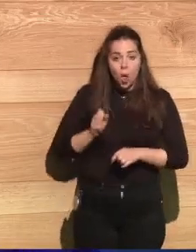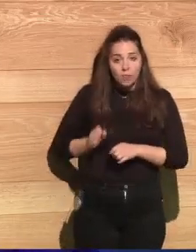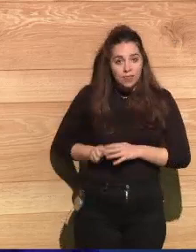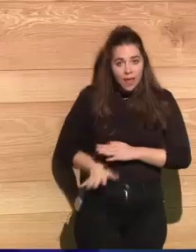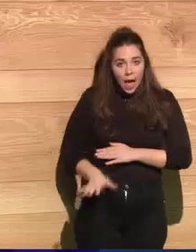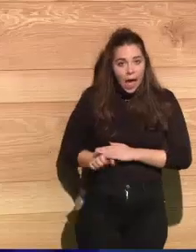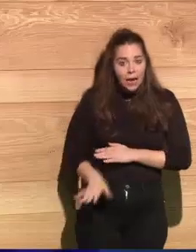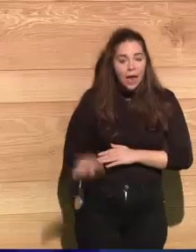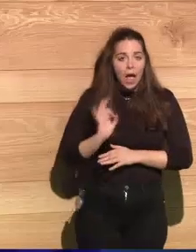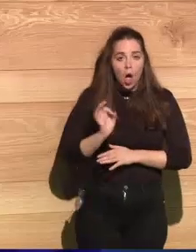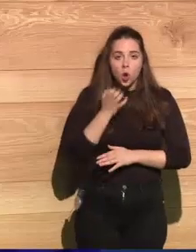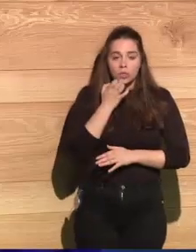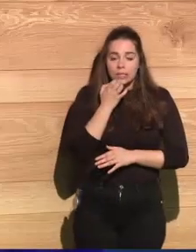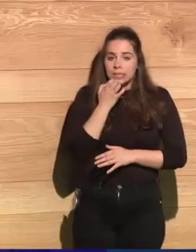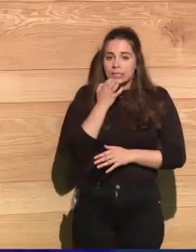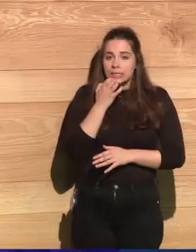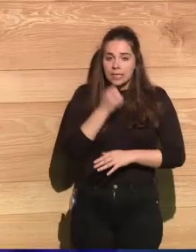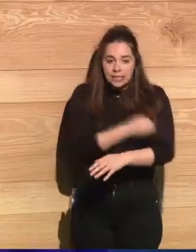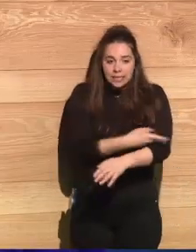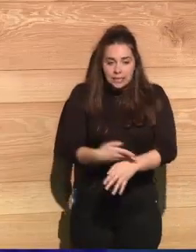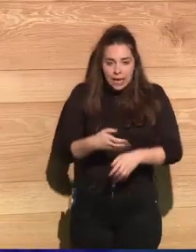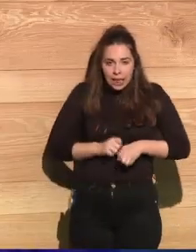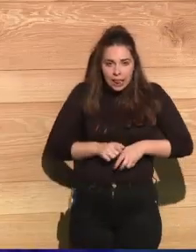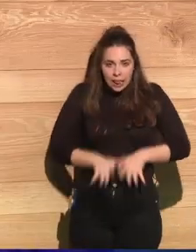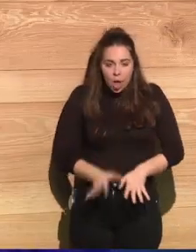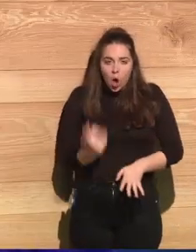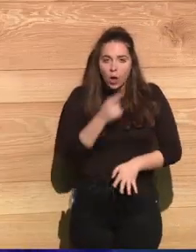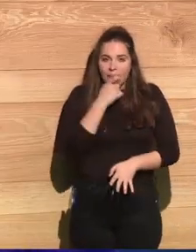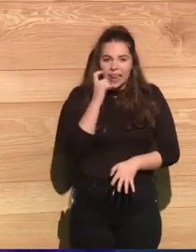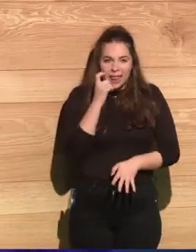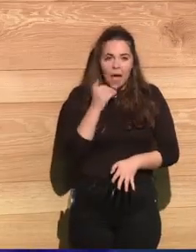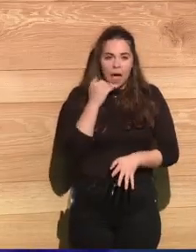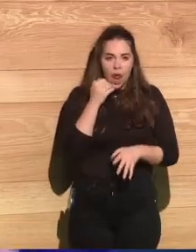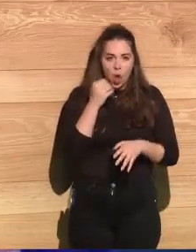from the gum, well, all those symptoms were